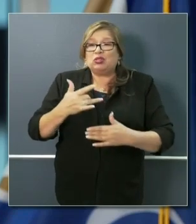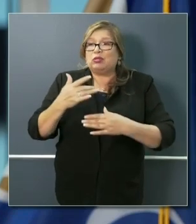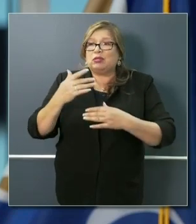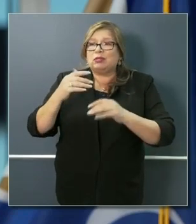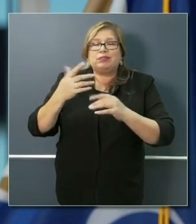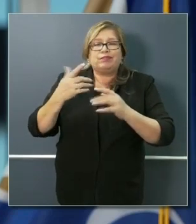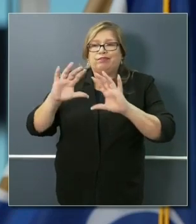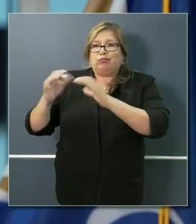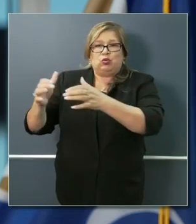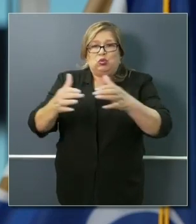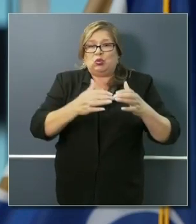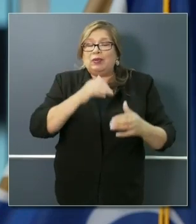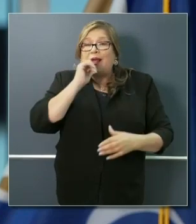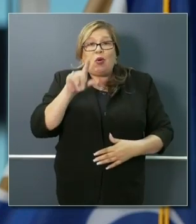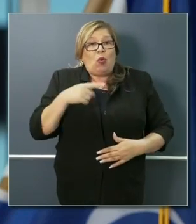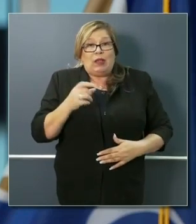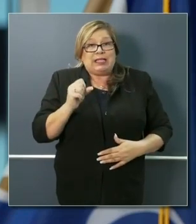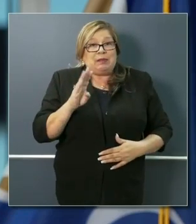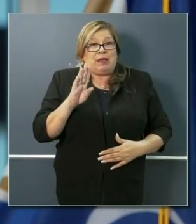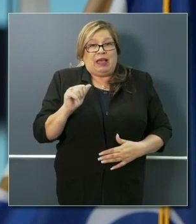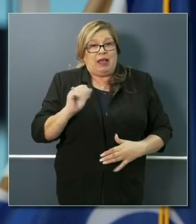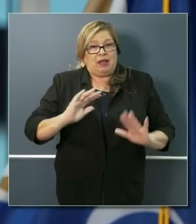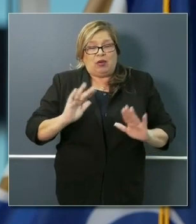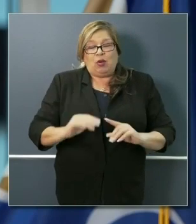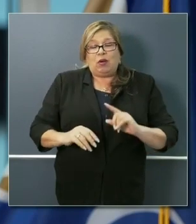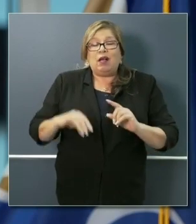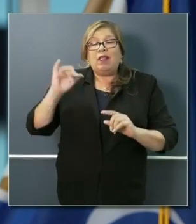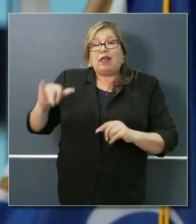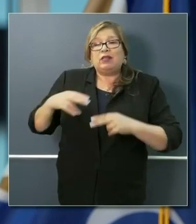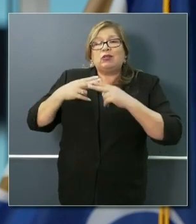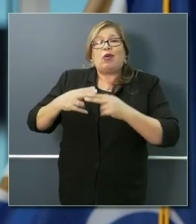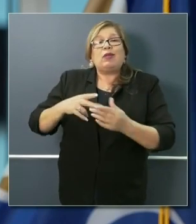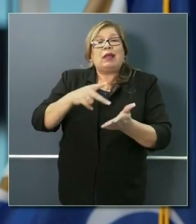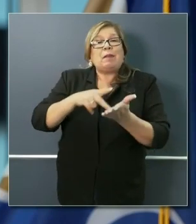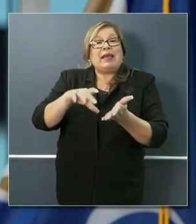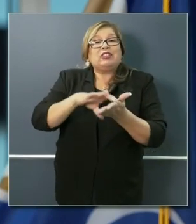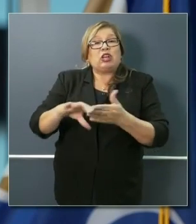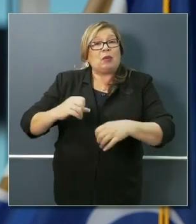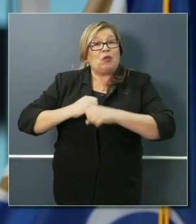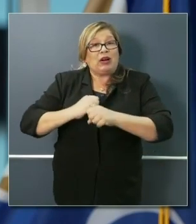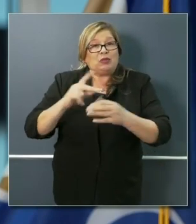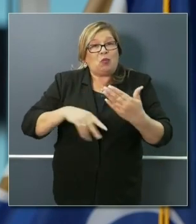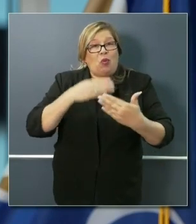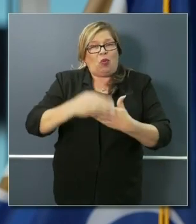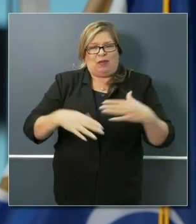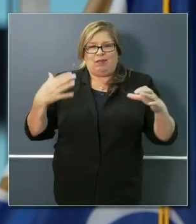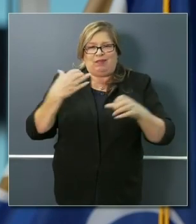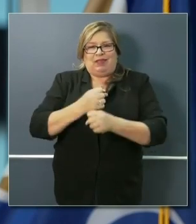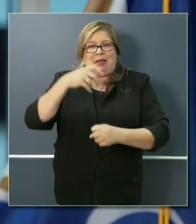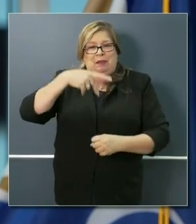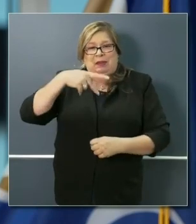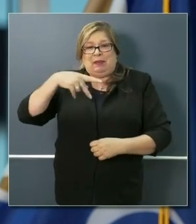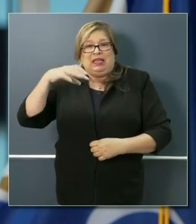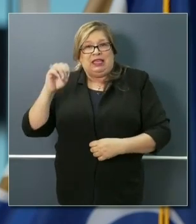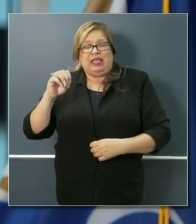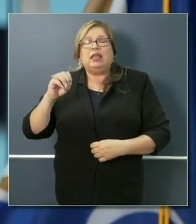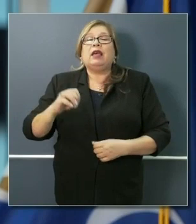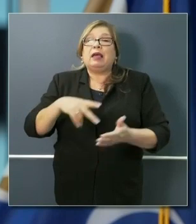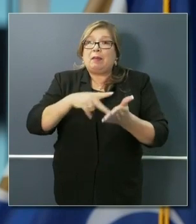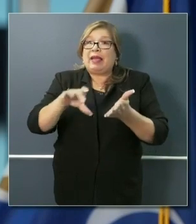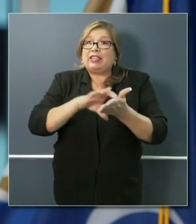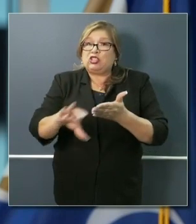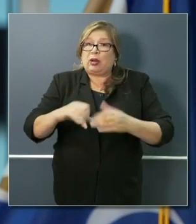This is the Paycheck Protection Program, the PPP program that is finally getting some attention. This is a